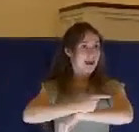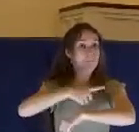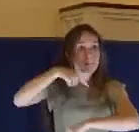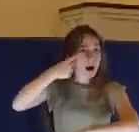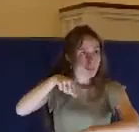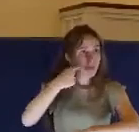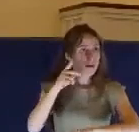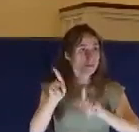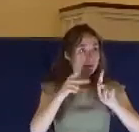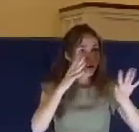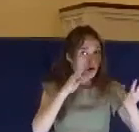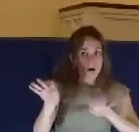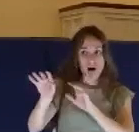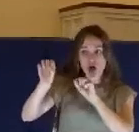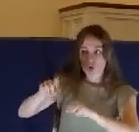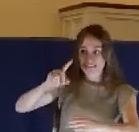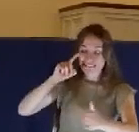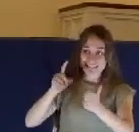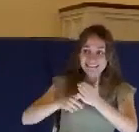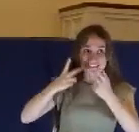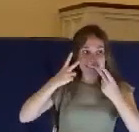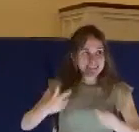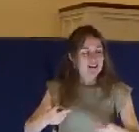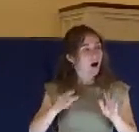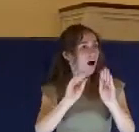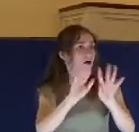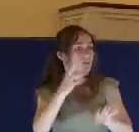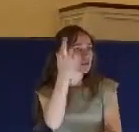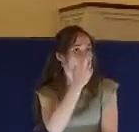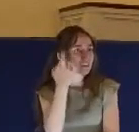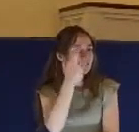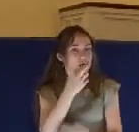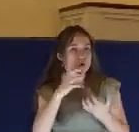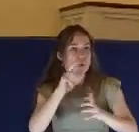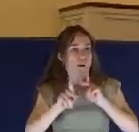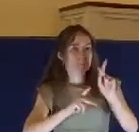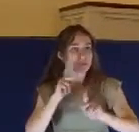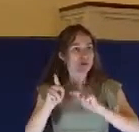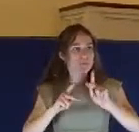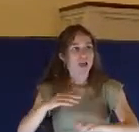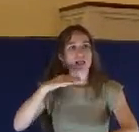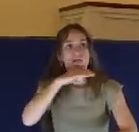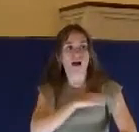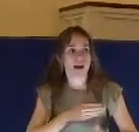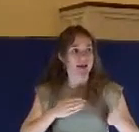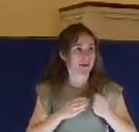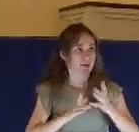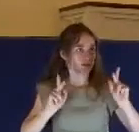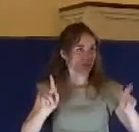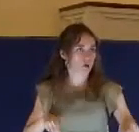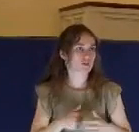and that's for obvious reasons, so that no one could be framed, so there wouldn't be a miscarriage of justice.